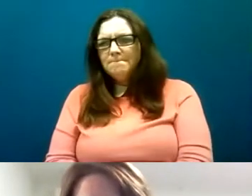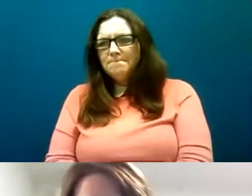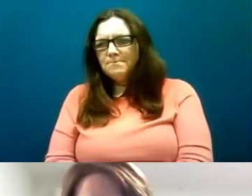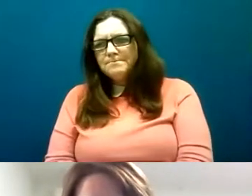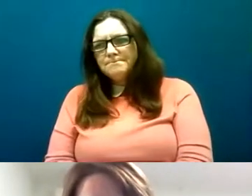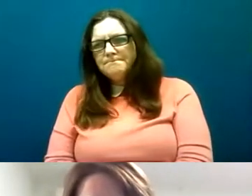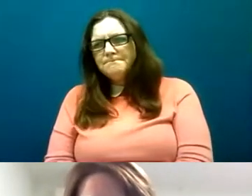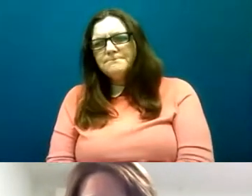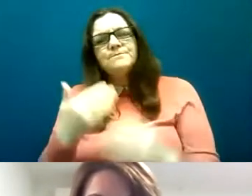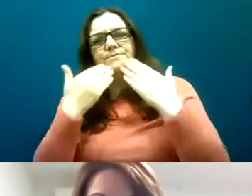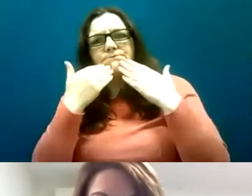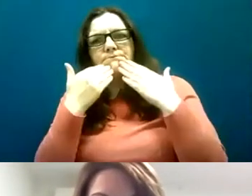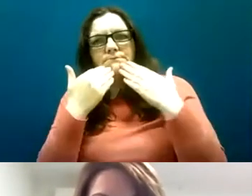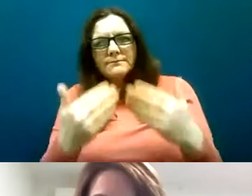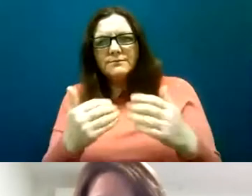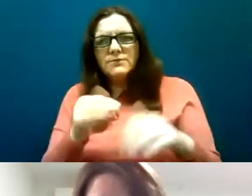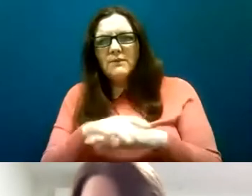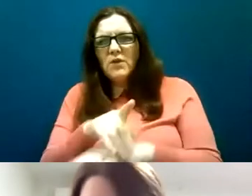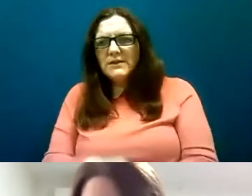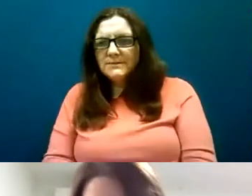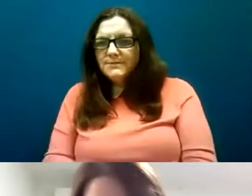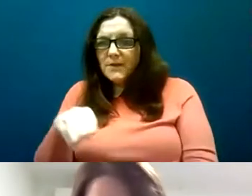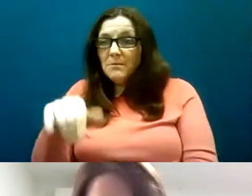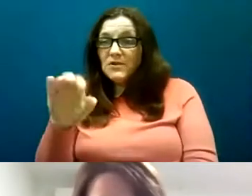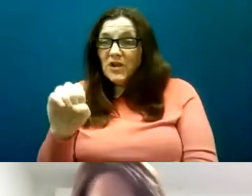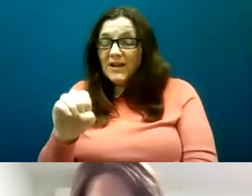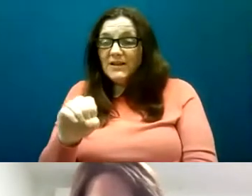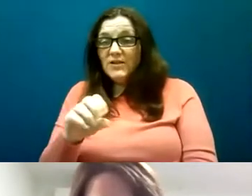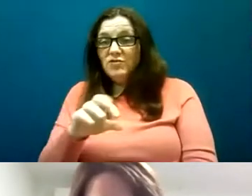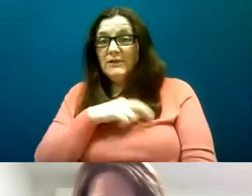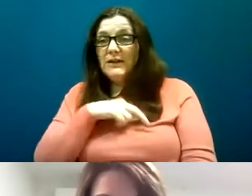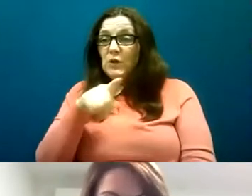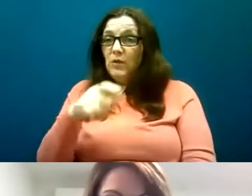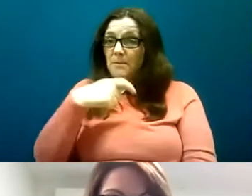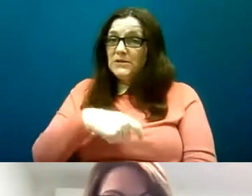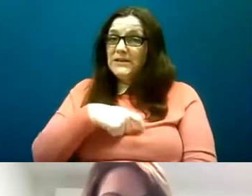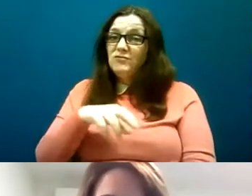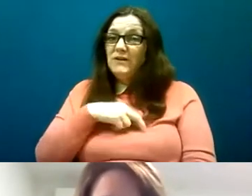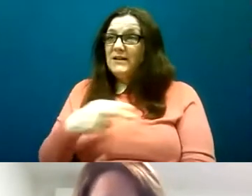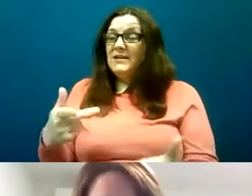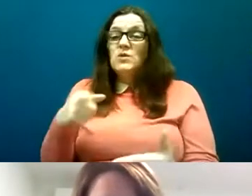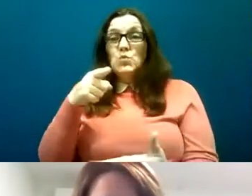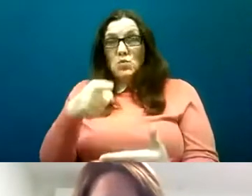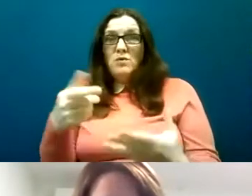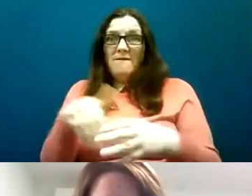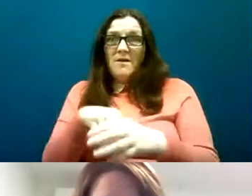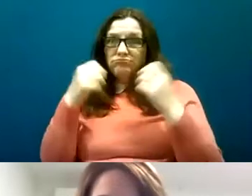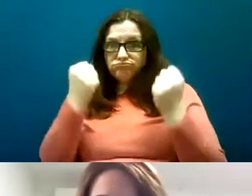thank you for that Michelle you're a person on the cold face to a certain extent